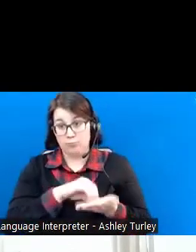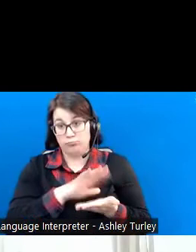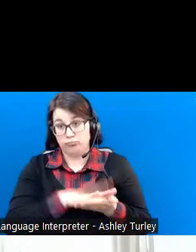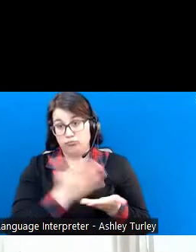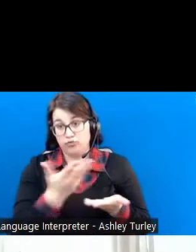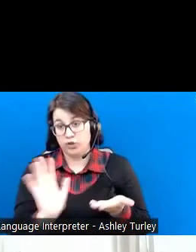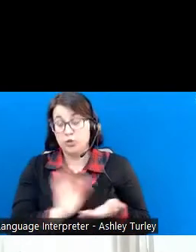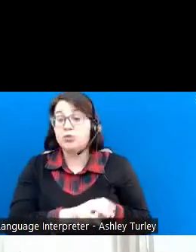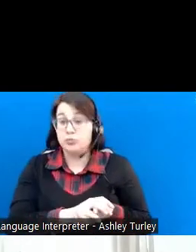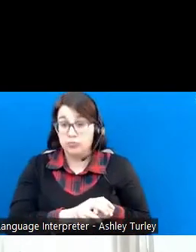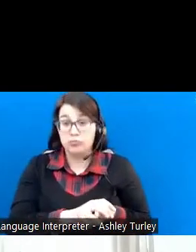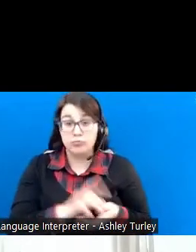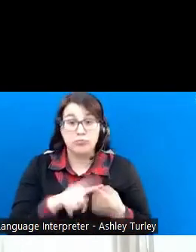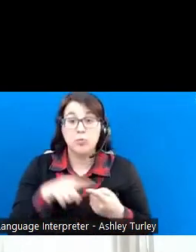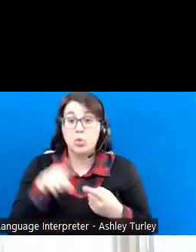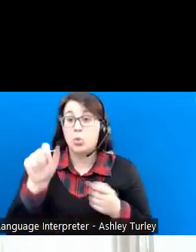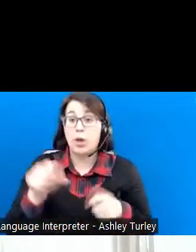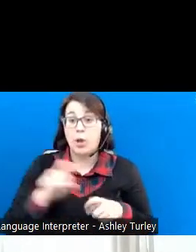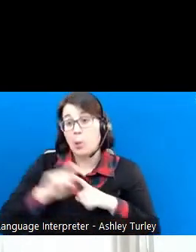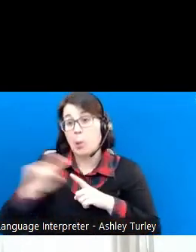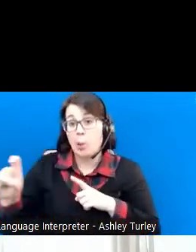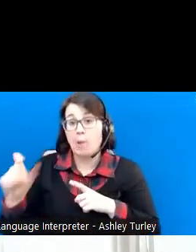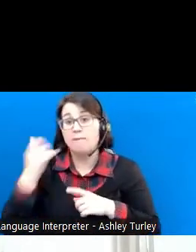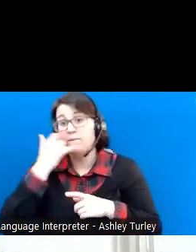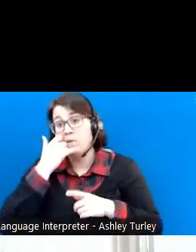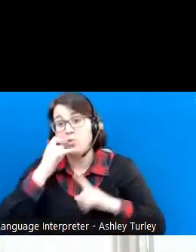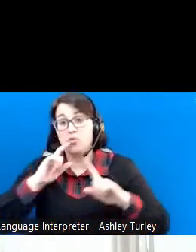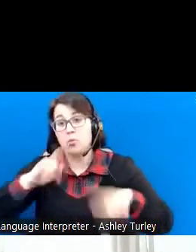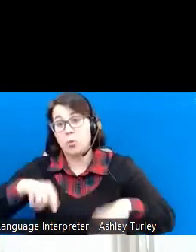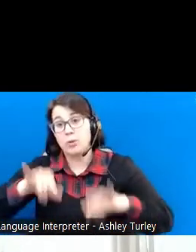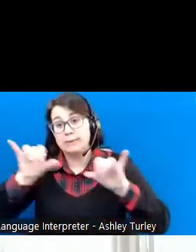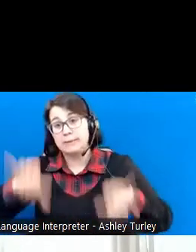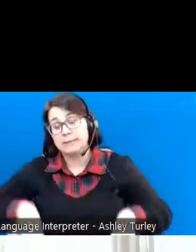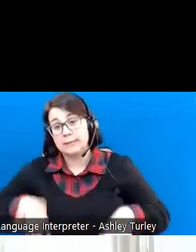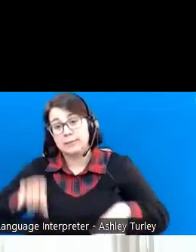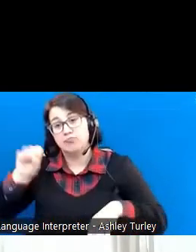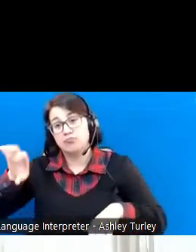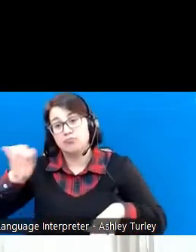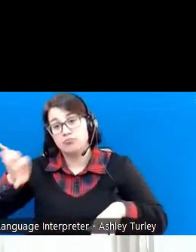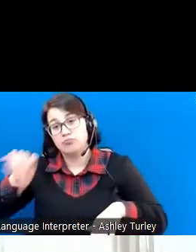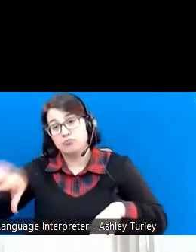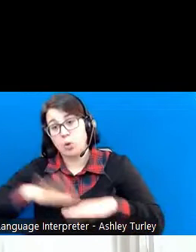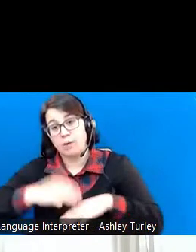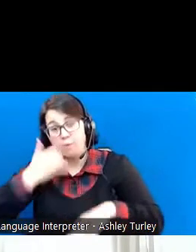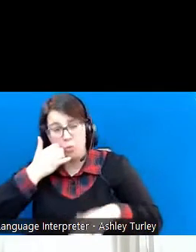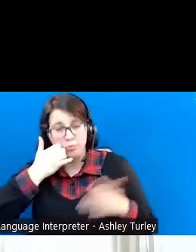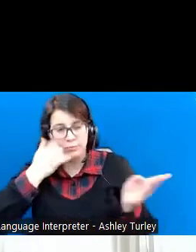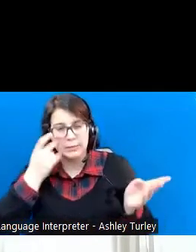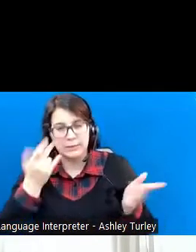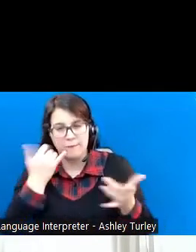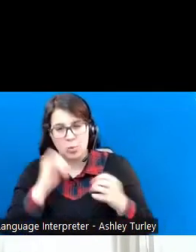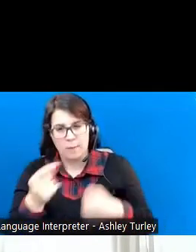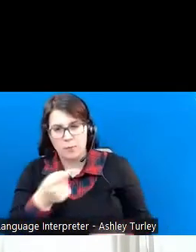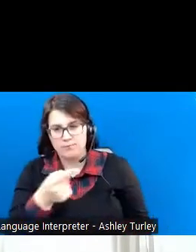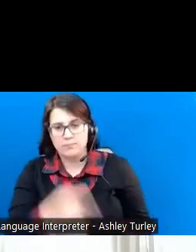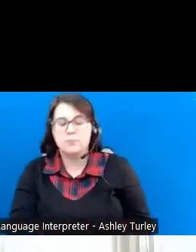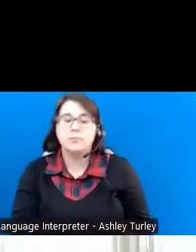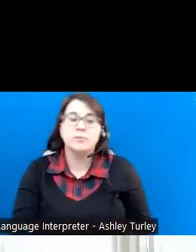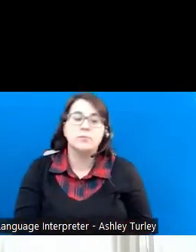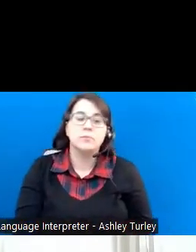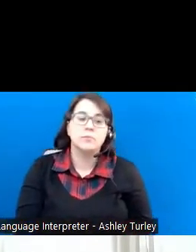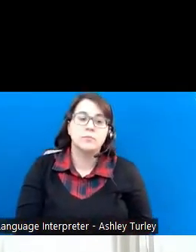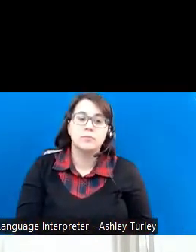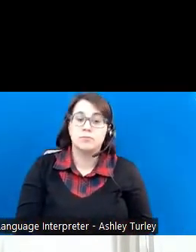You can call in the telephone reporting system. And I've provided you the number. You can